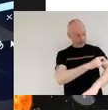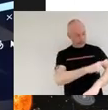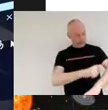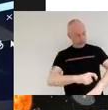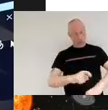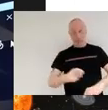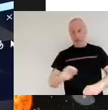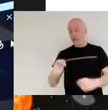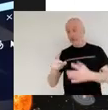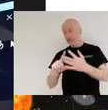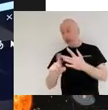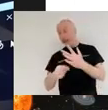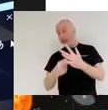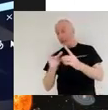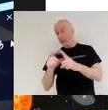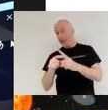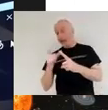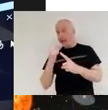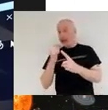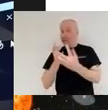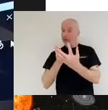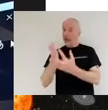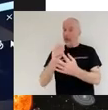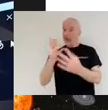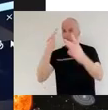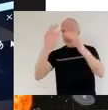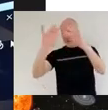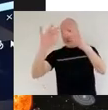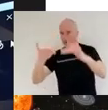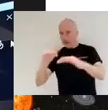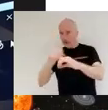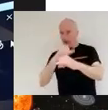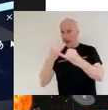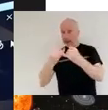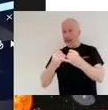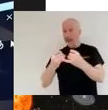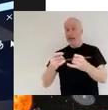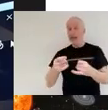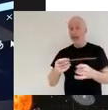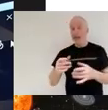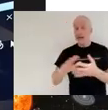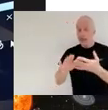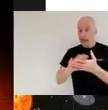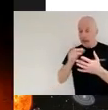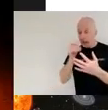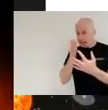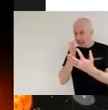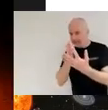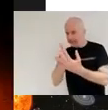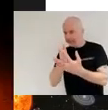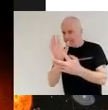gas and this allows us to unlock some of these secrets that are buried within these nebulae